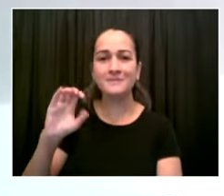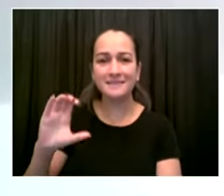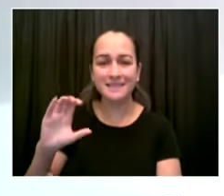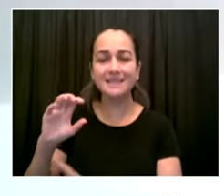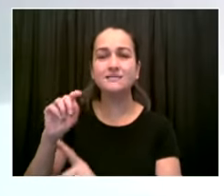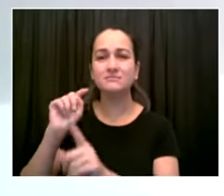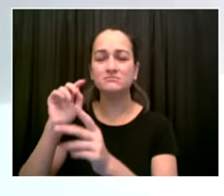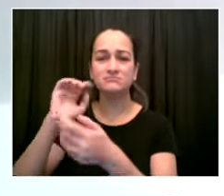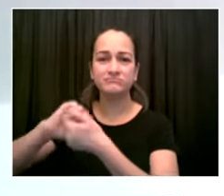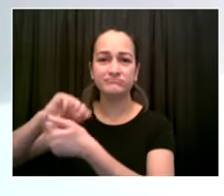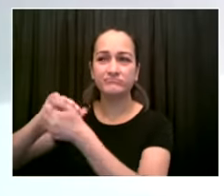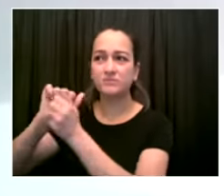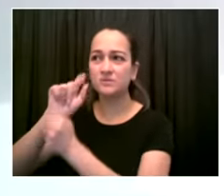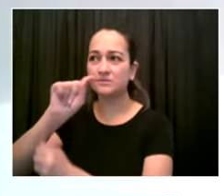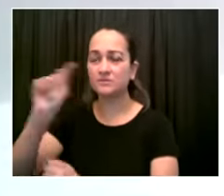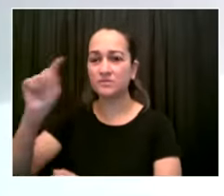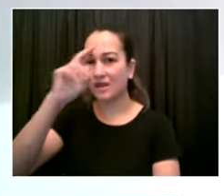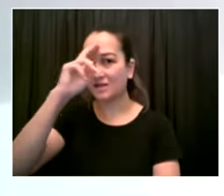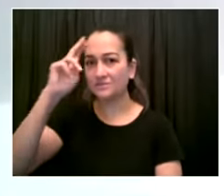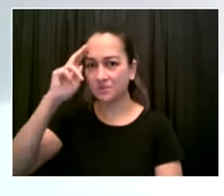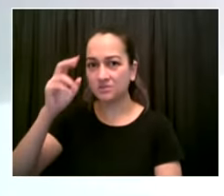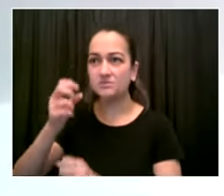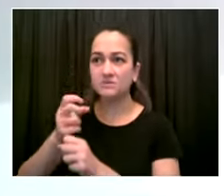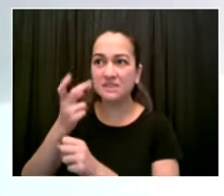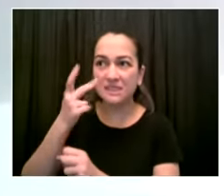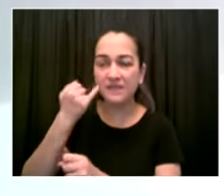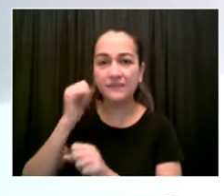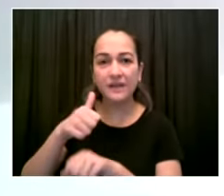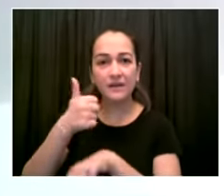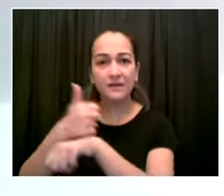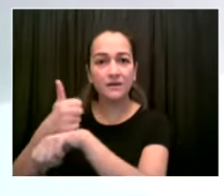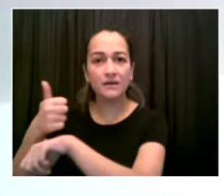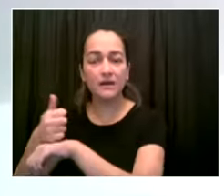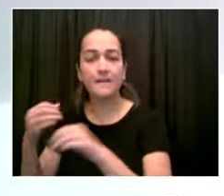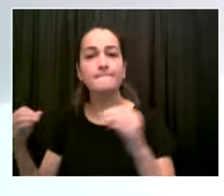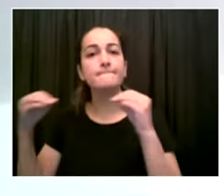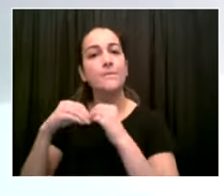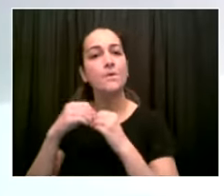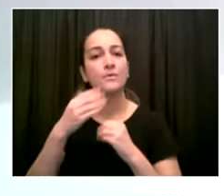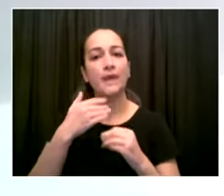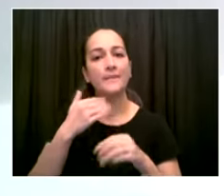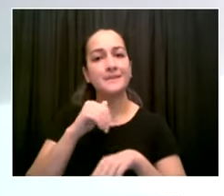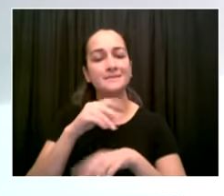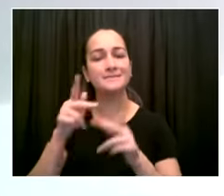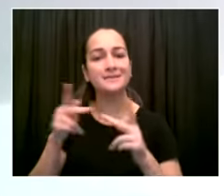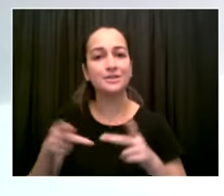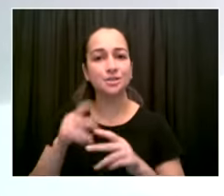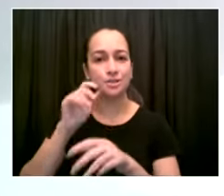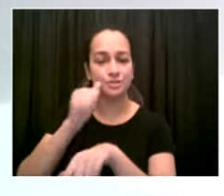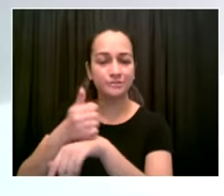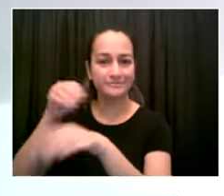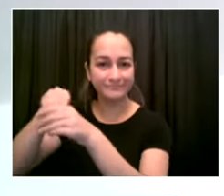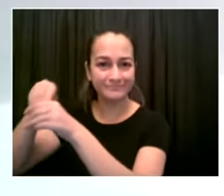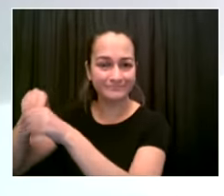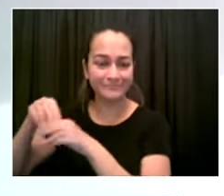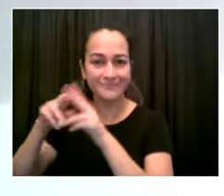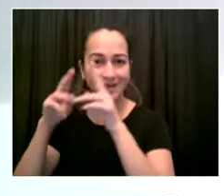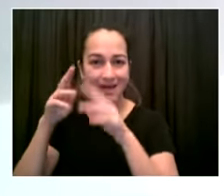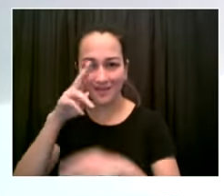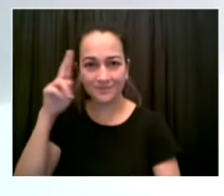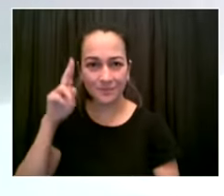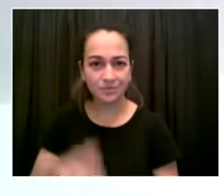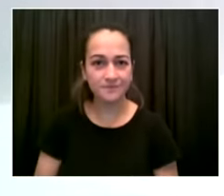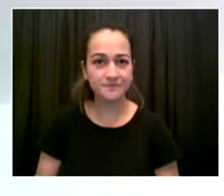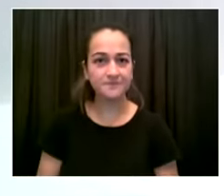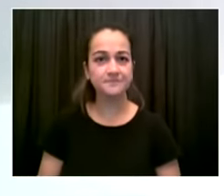they have the best outcomes i'm very grateful to both of you and looking forward to seeing the two of you uh at our ribbon cutting which we